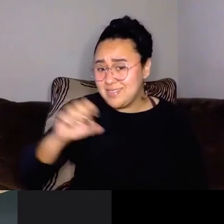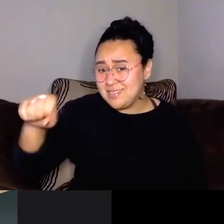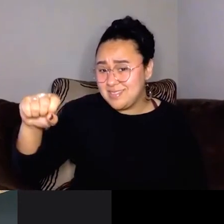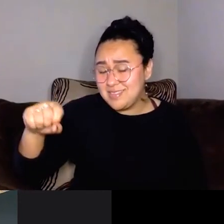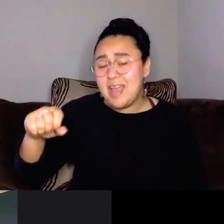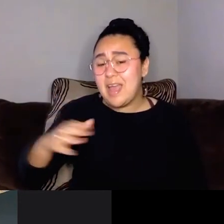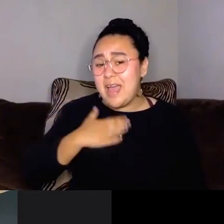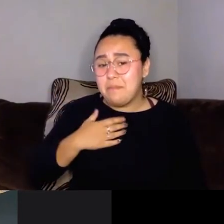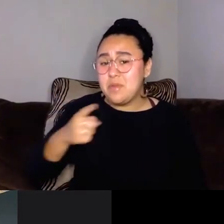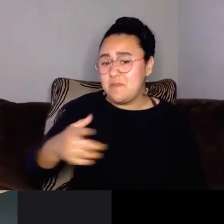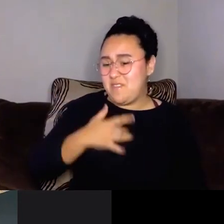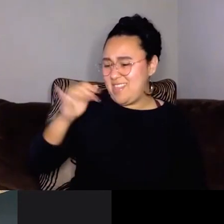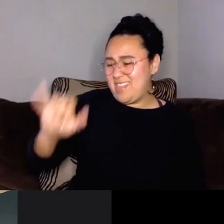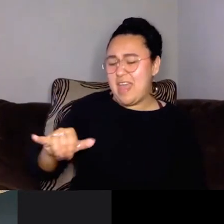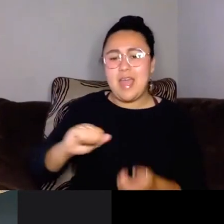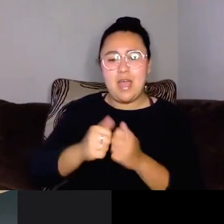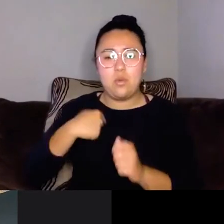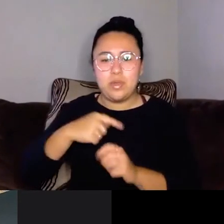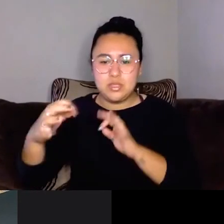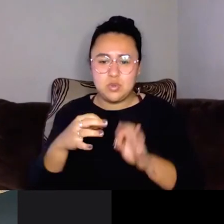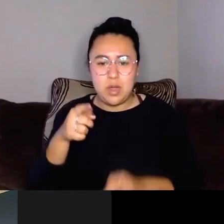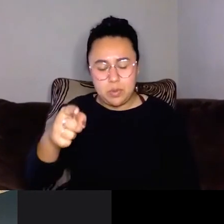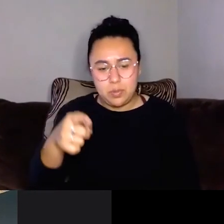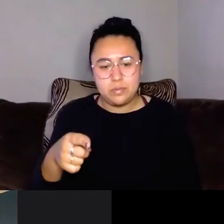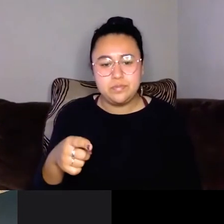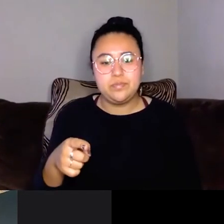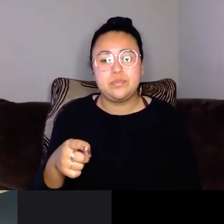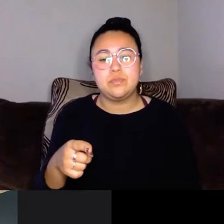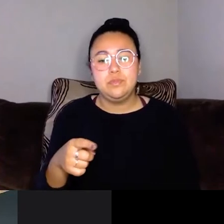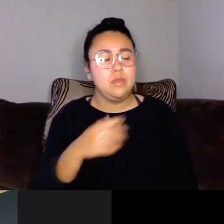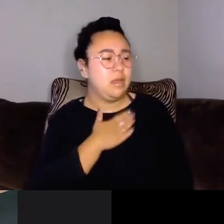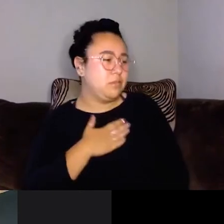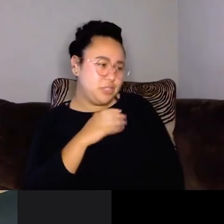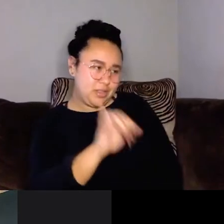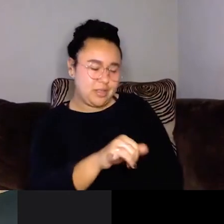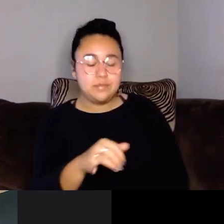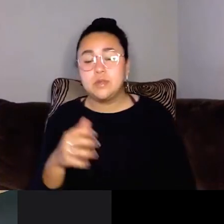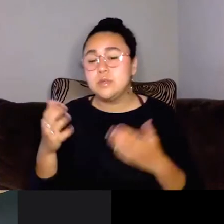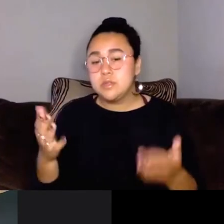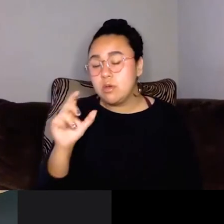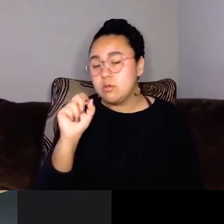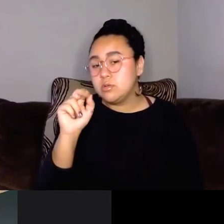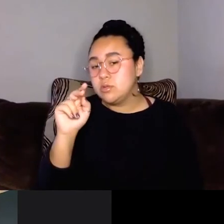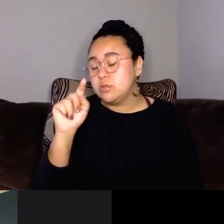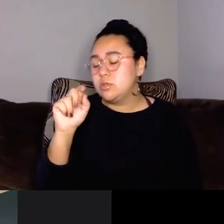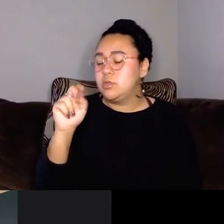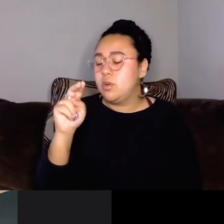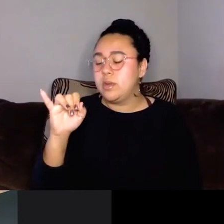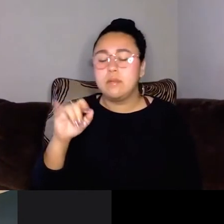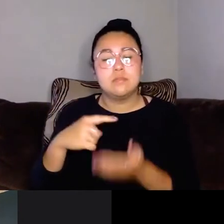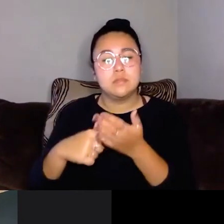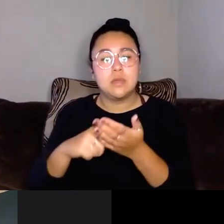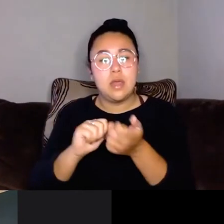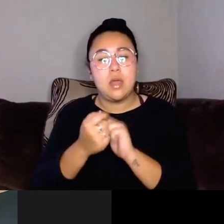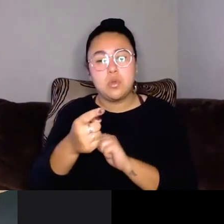I'm glad that you feel it in the way that we describe you. Appreciate it. Toni, let's talk about how you, let's, let's